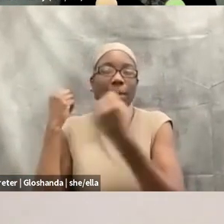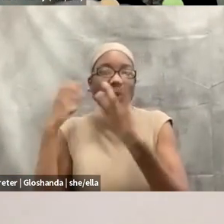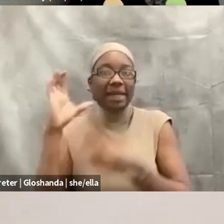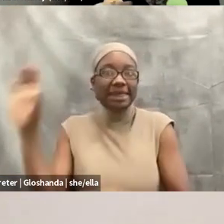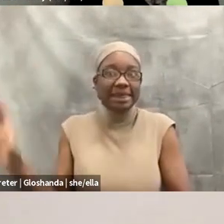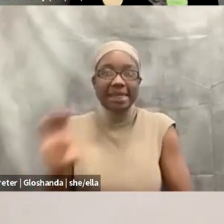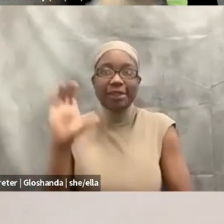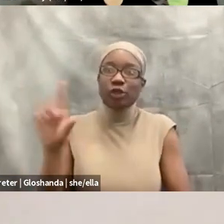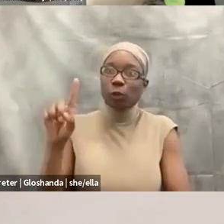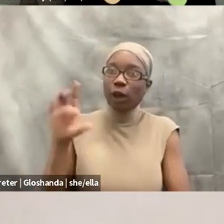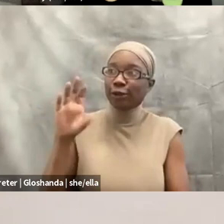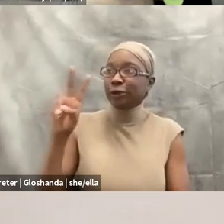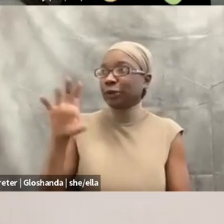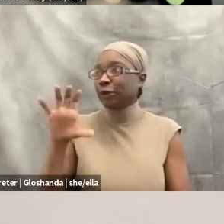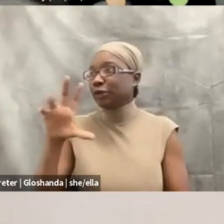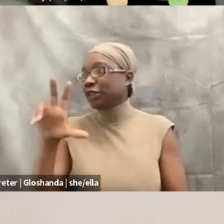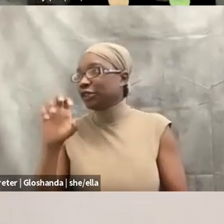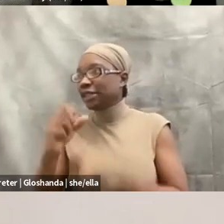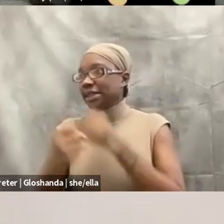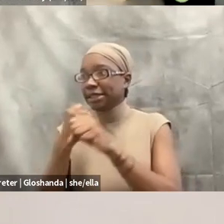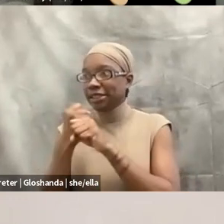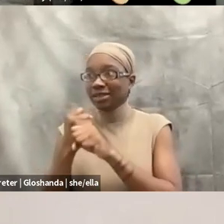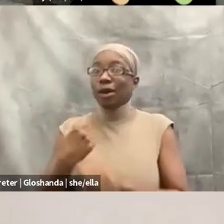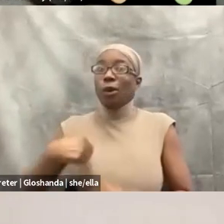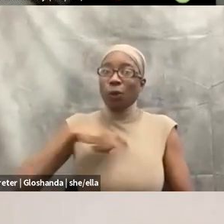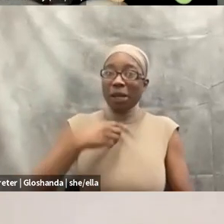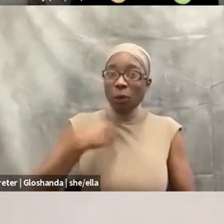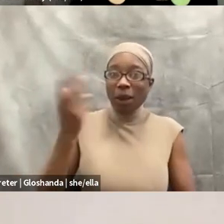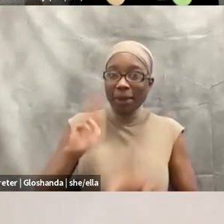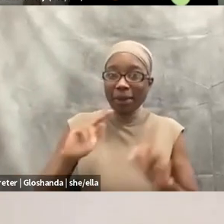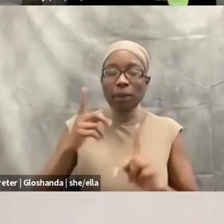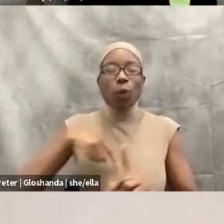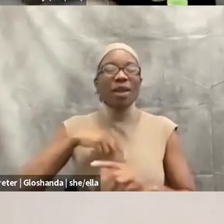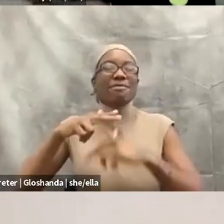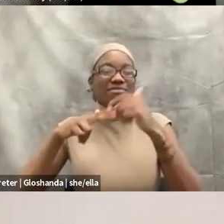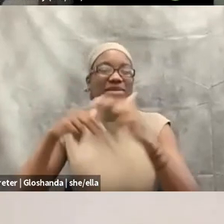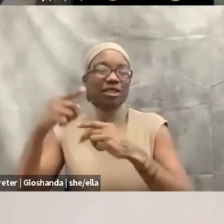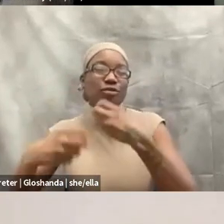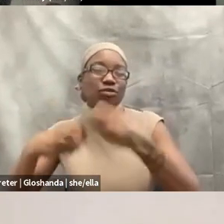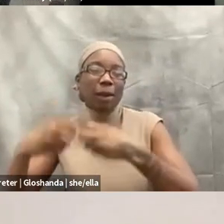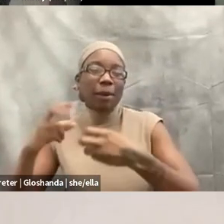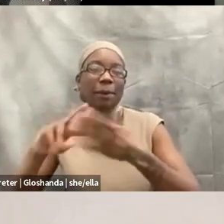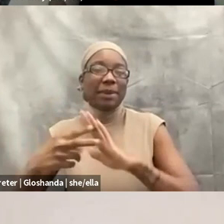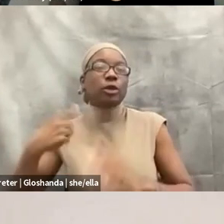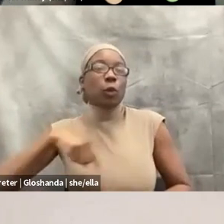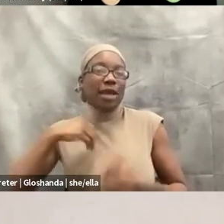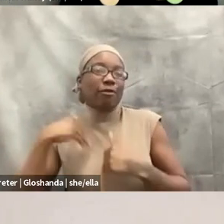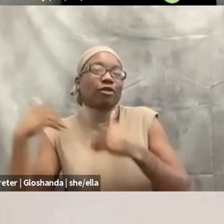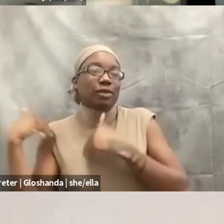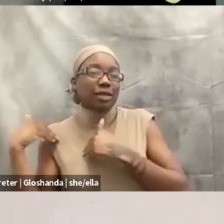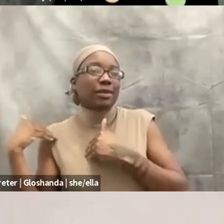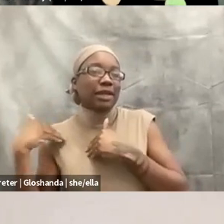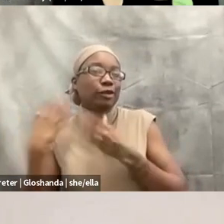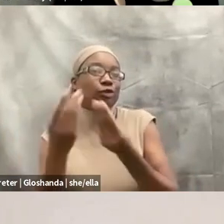because like, it's our responsibility as white folks, like we built this problem. It's our responsibility as white folks to do things about that.